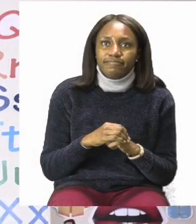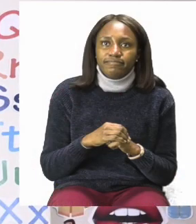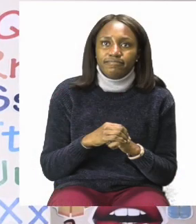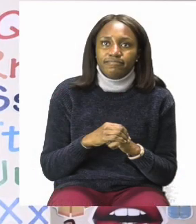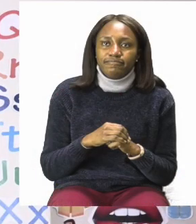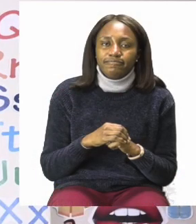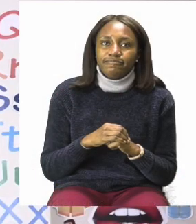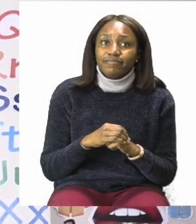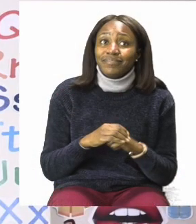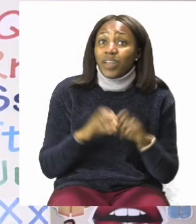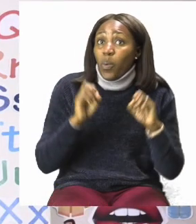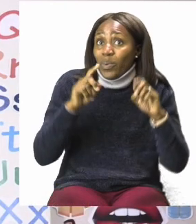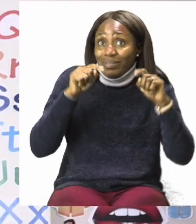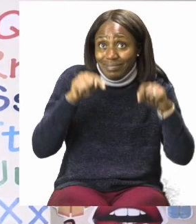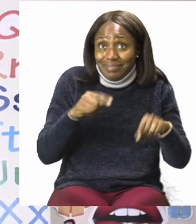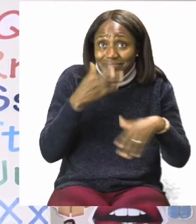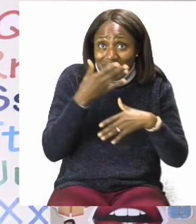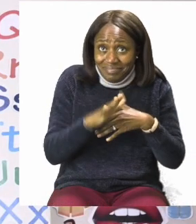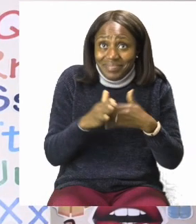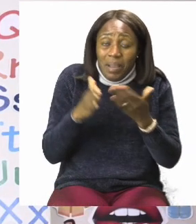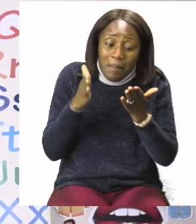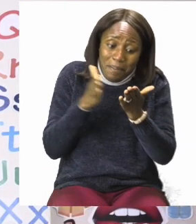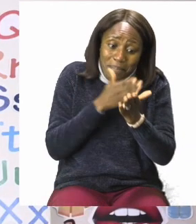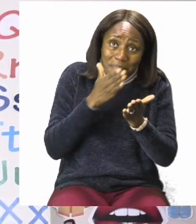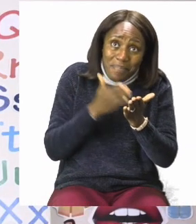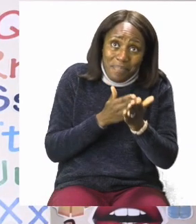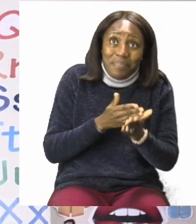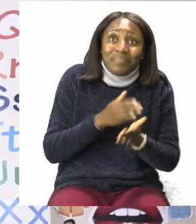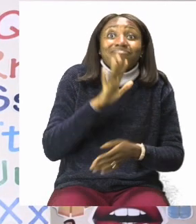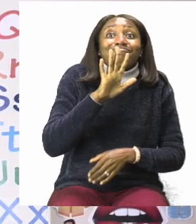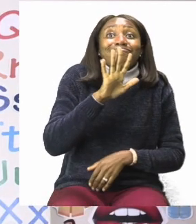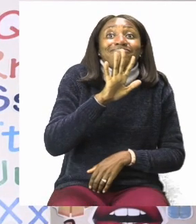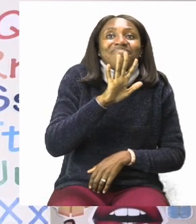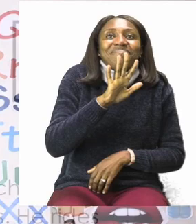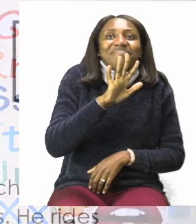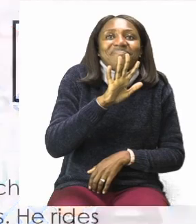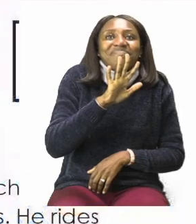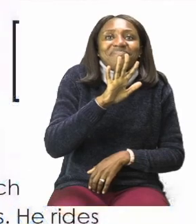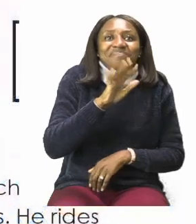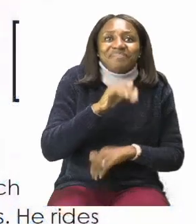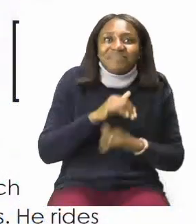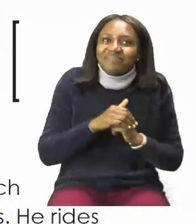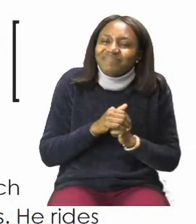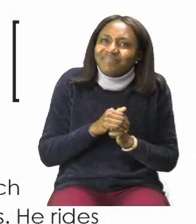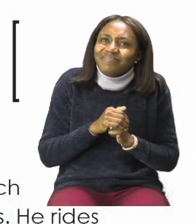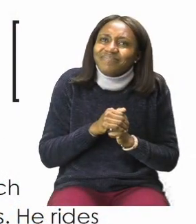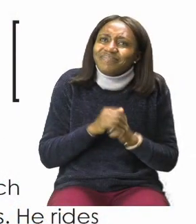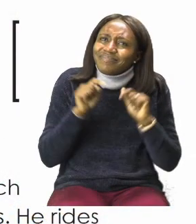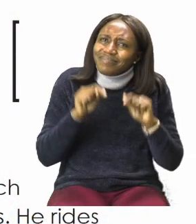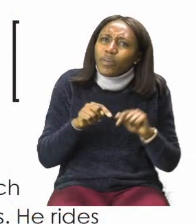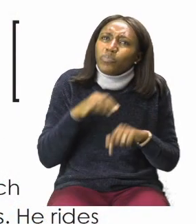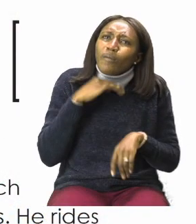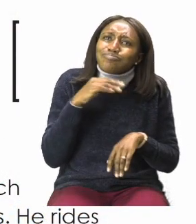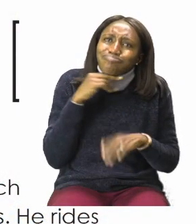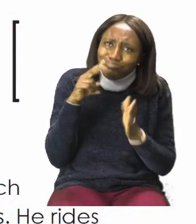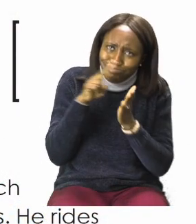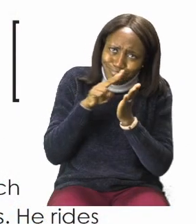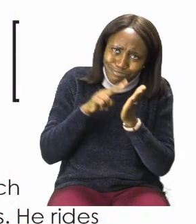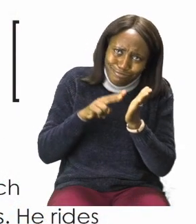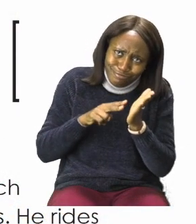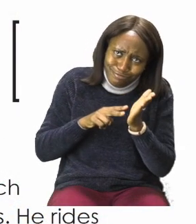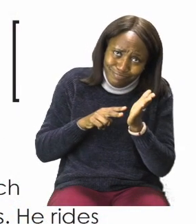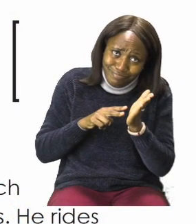To end our lesson today boys and girls let us all go to page five. On page five we are going to be doing a